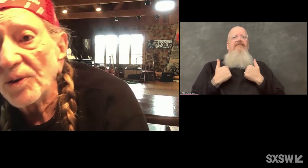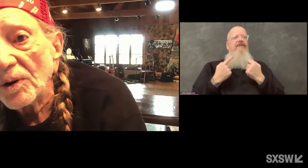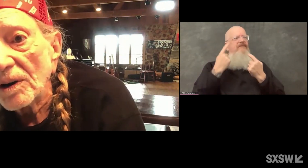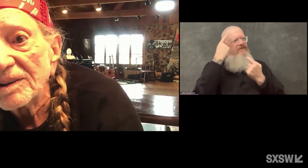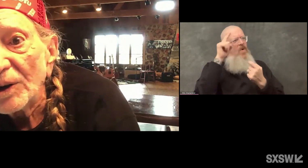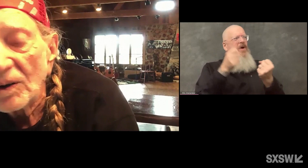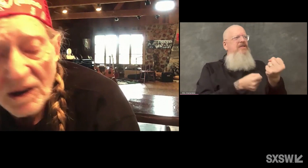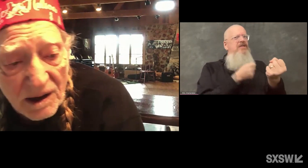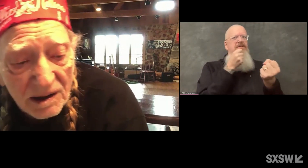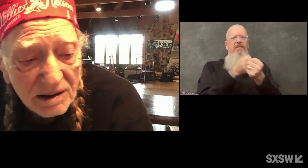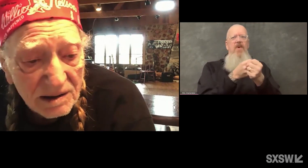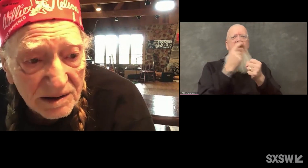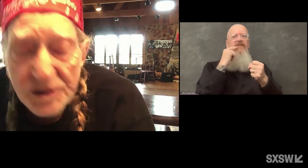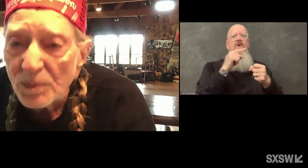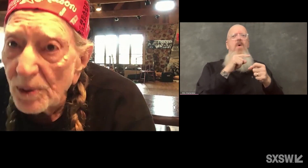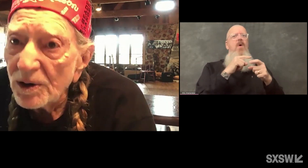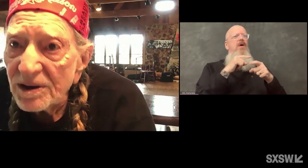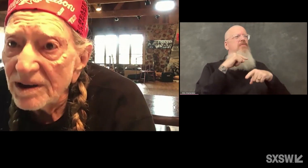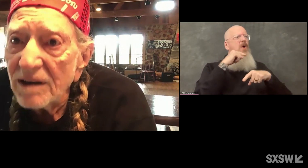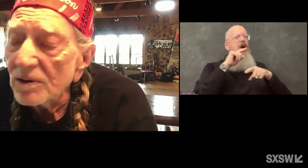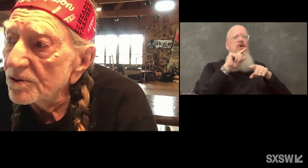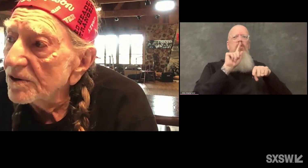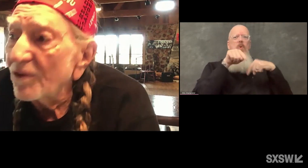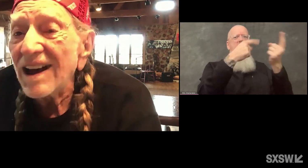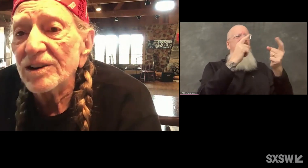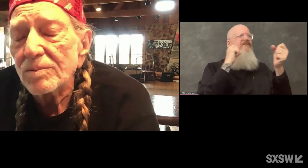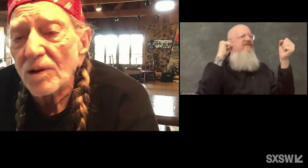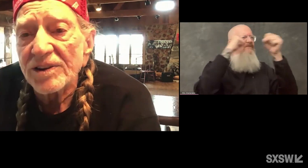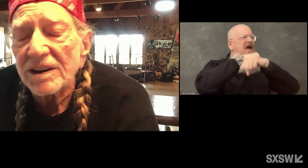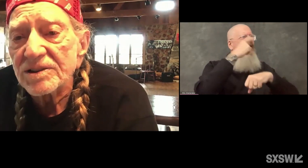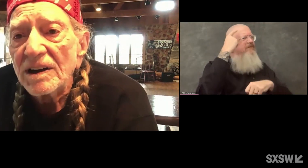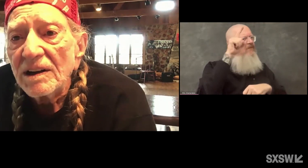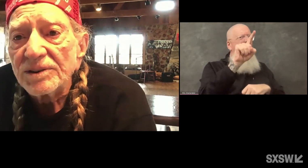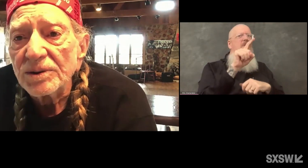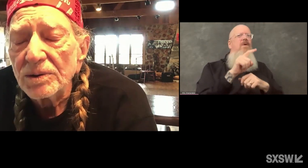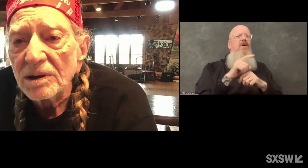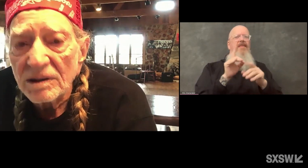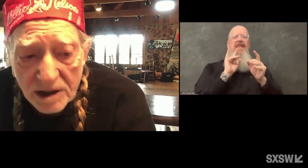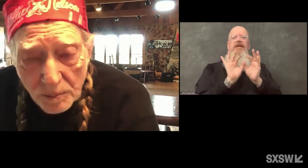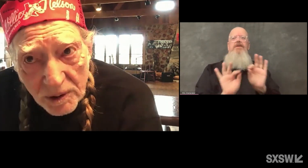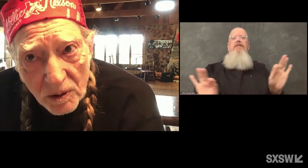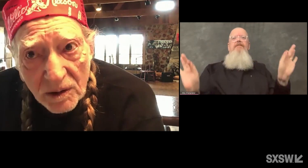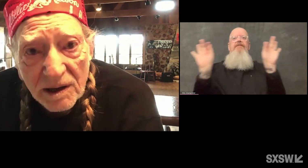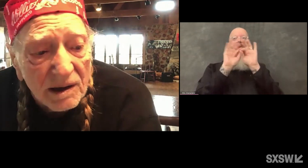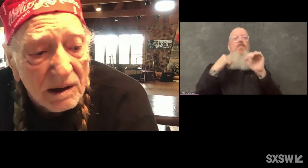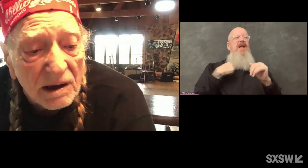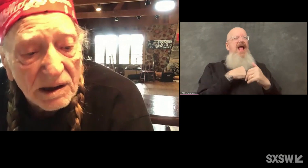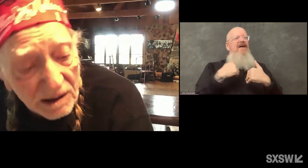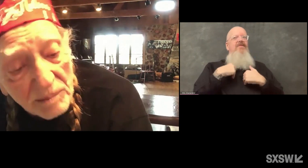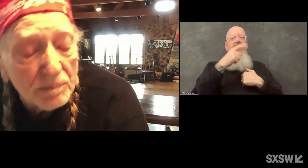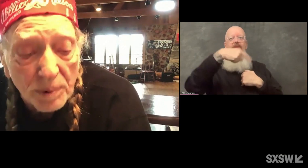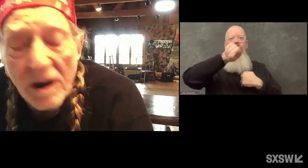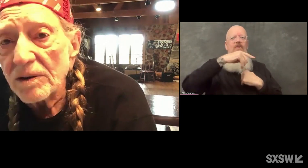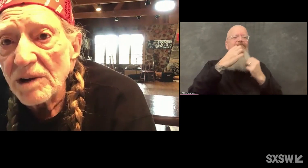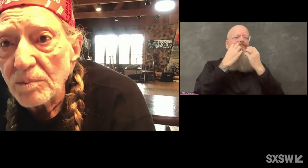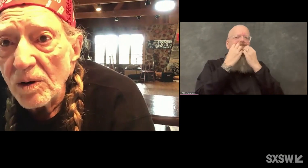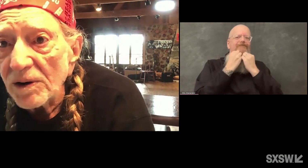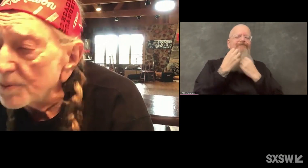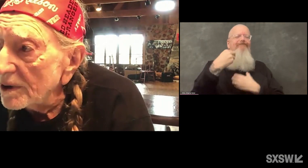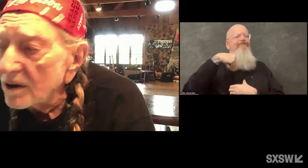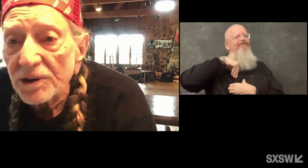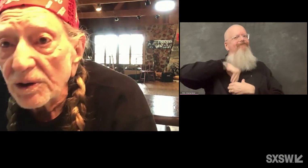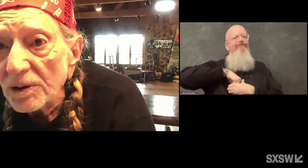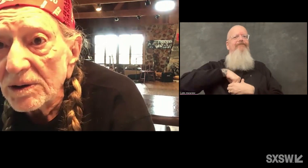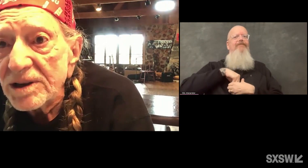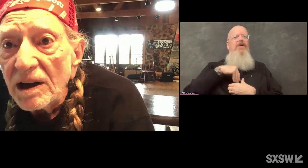fight for, you know. It's important to have those valuable things to keep you going. And I'm proud of my